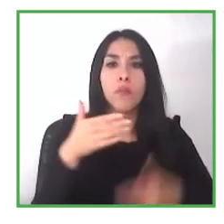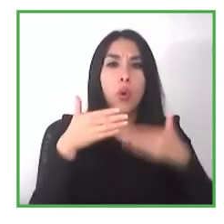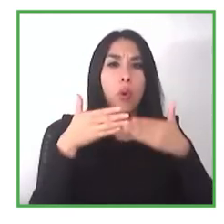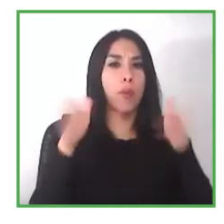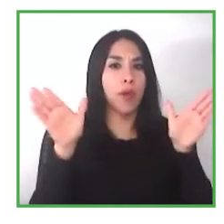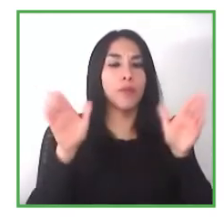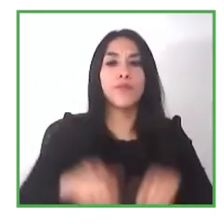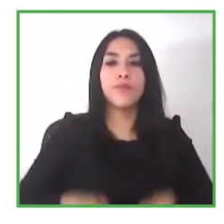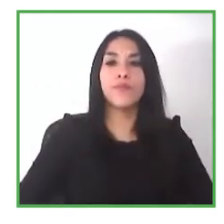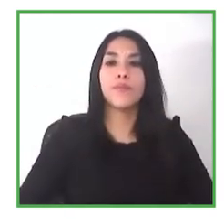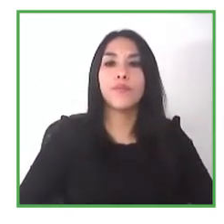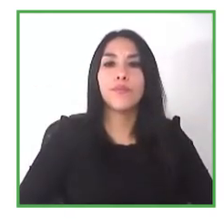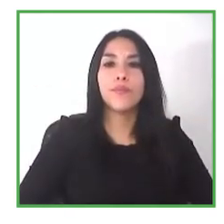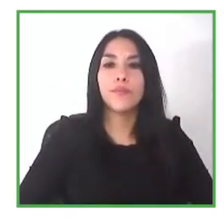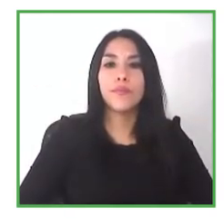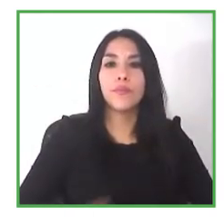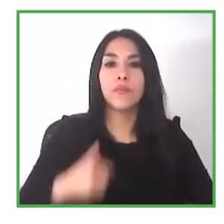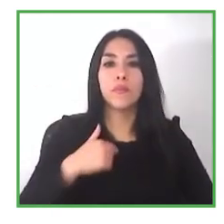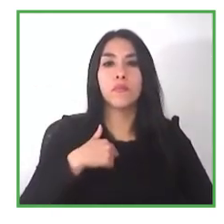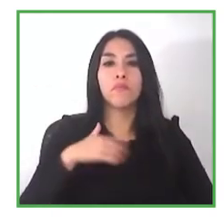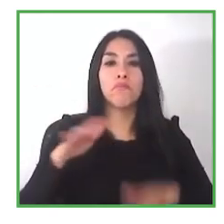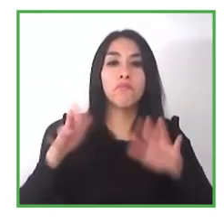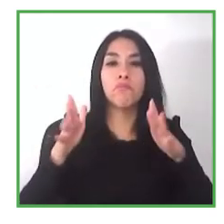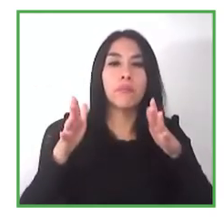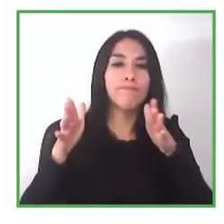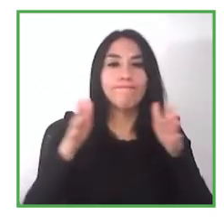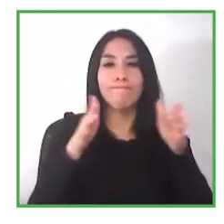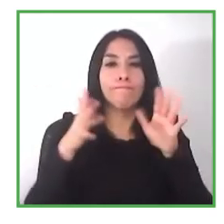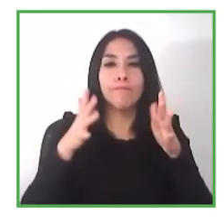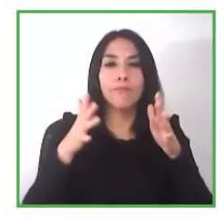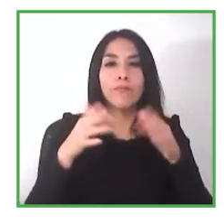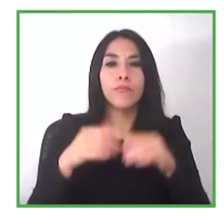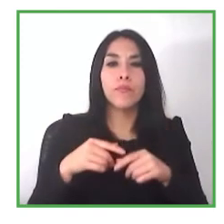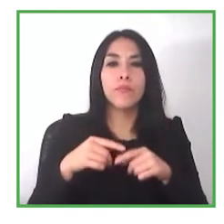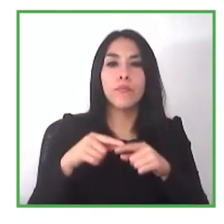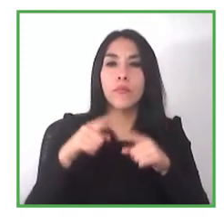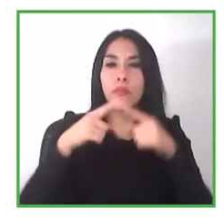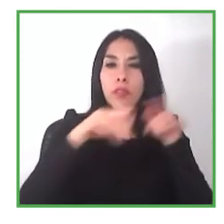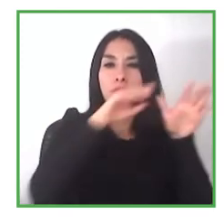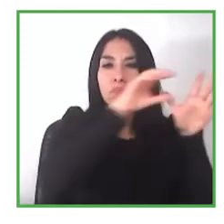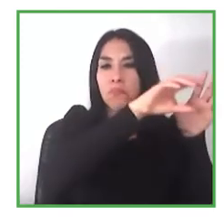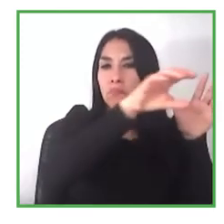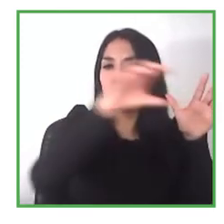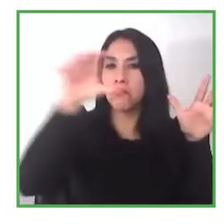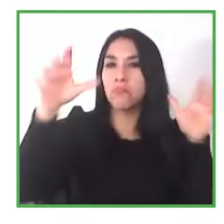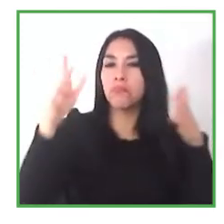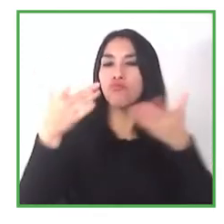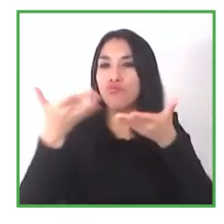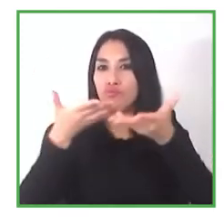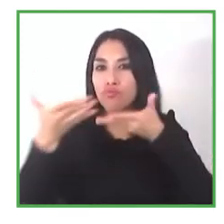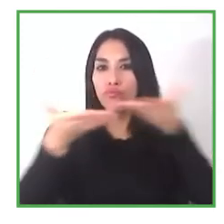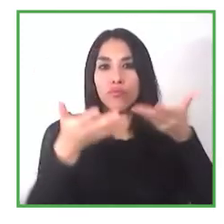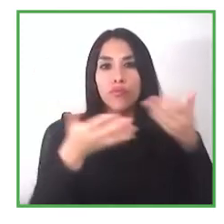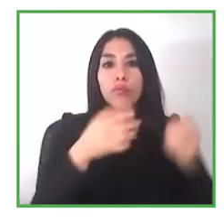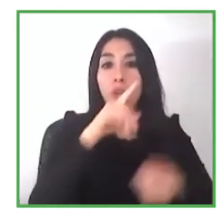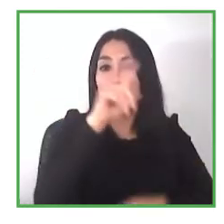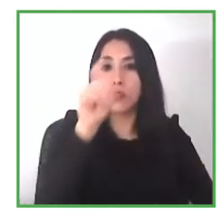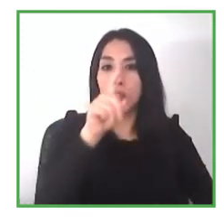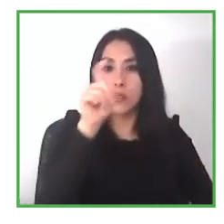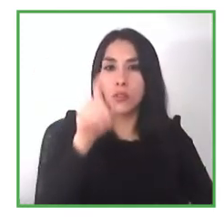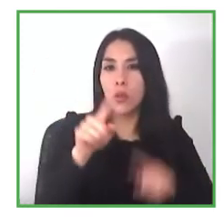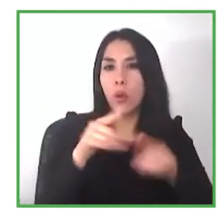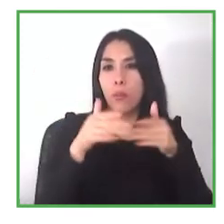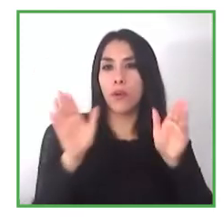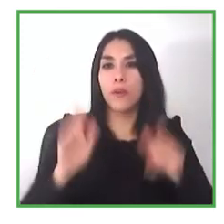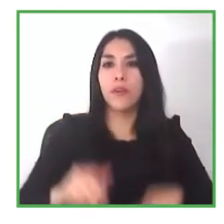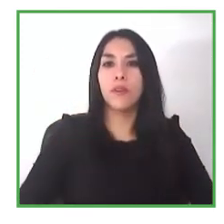and to guide us i will name you to answer what